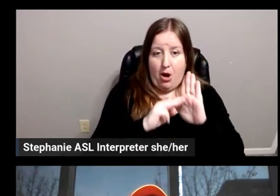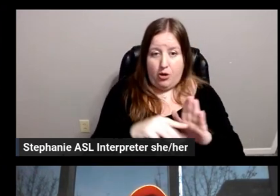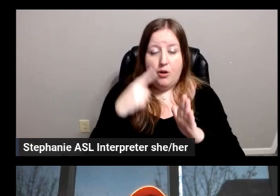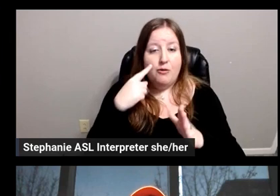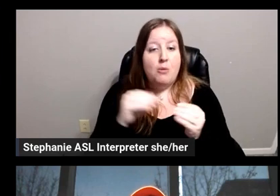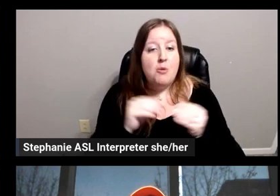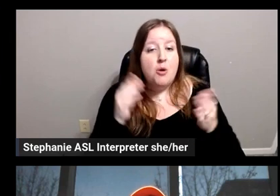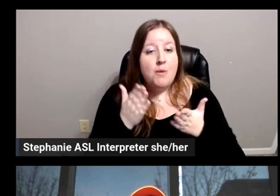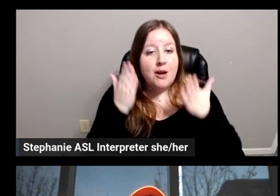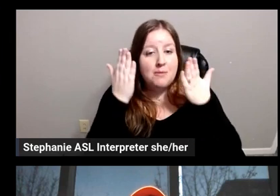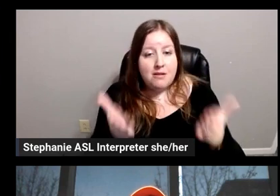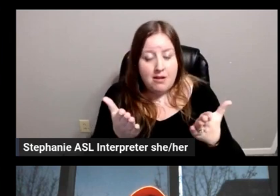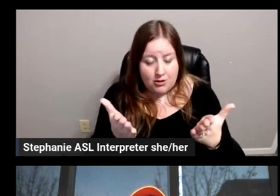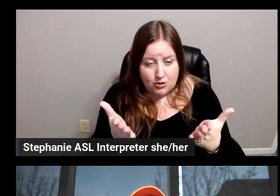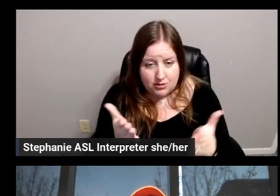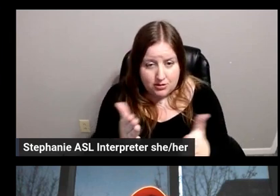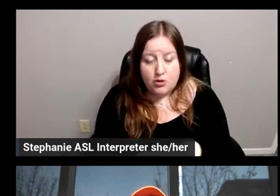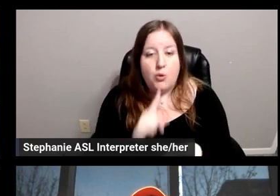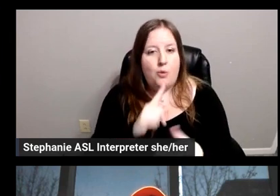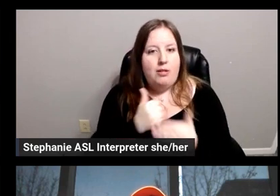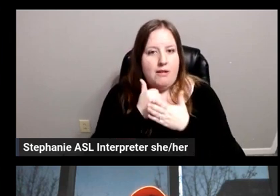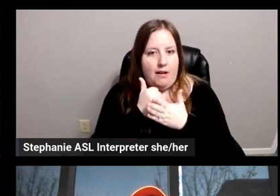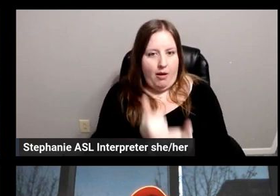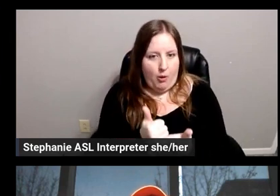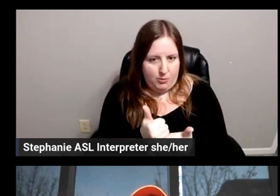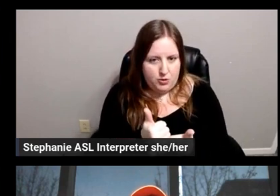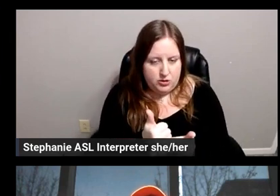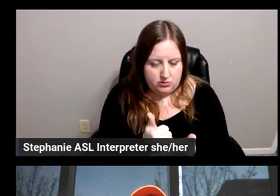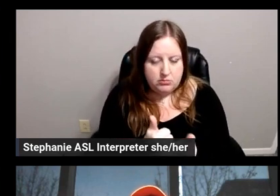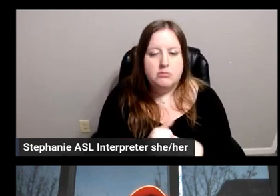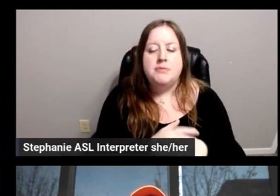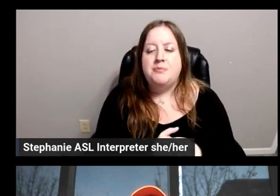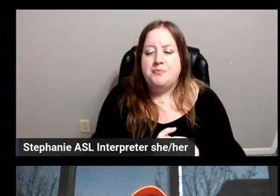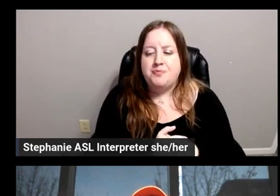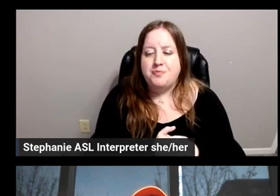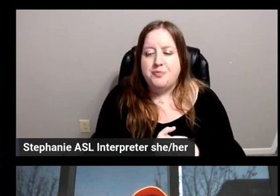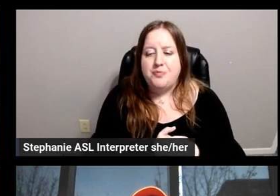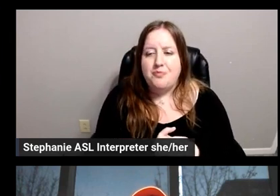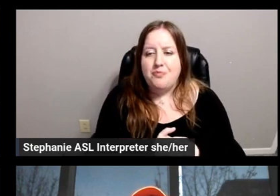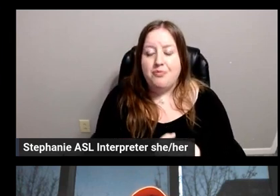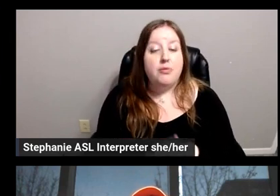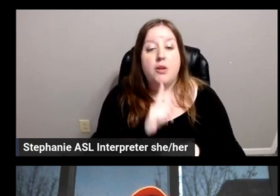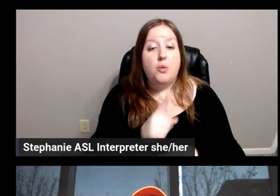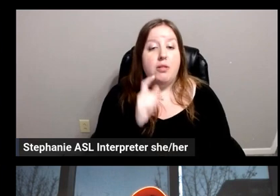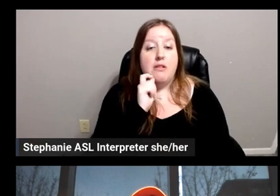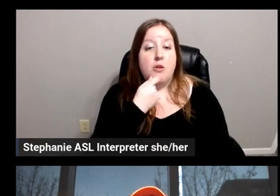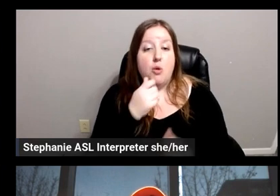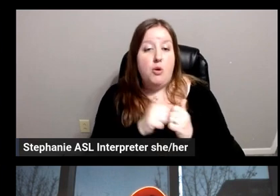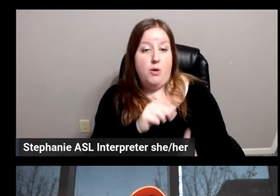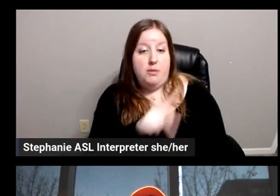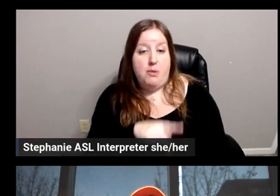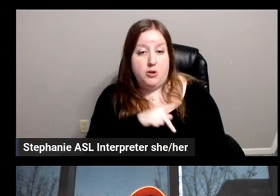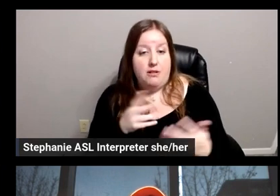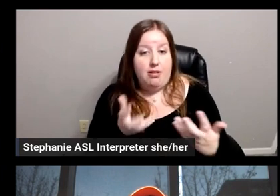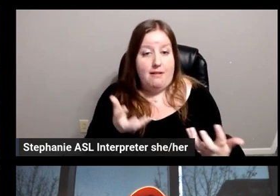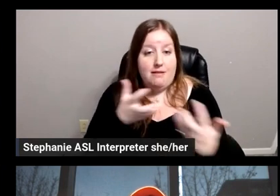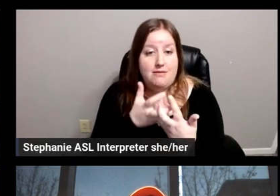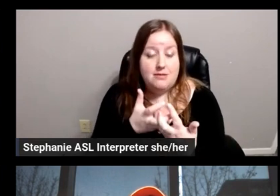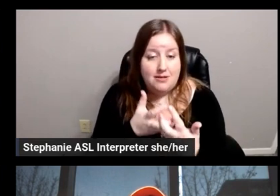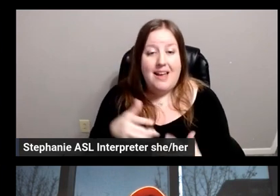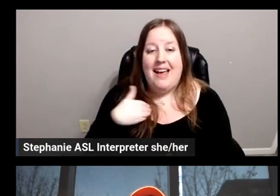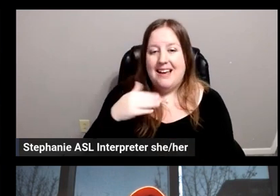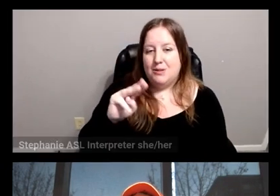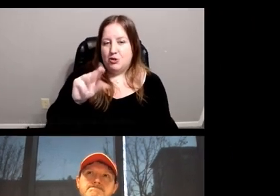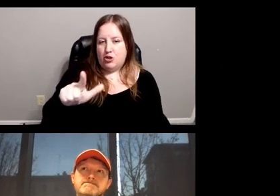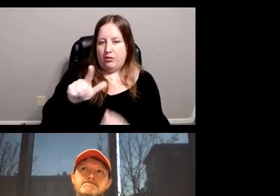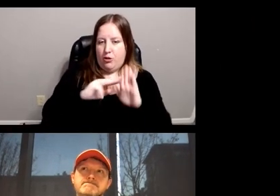recommendation really helped do that. So, what's really cool about Personalize is that it comes with a machine learning